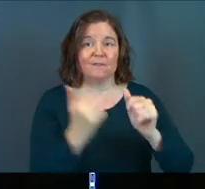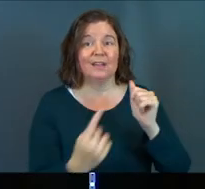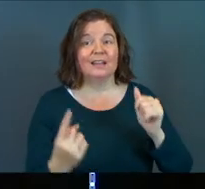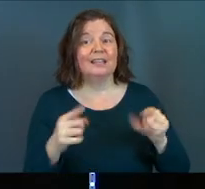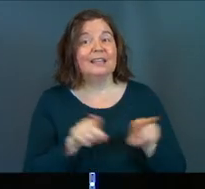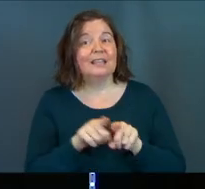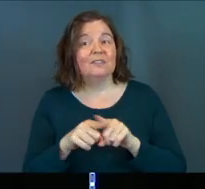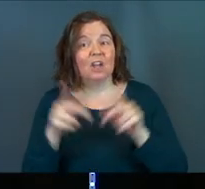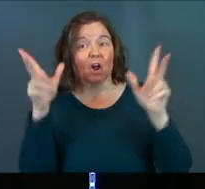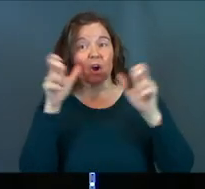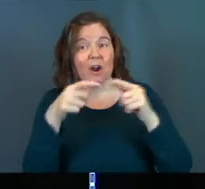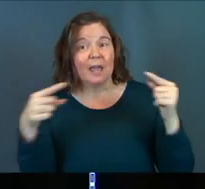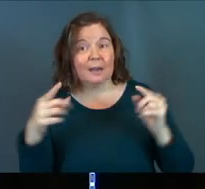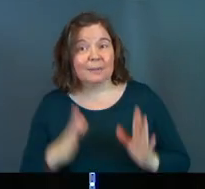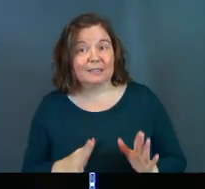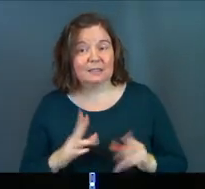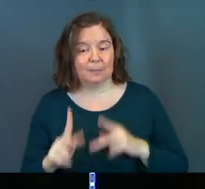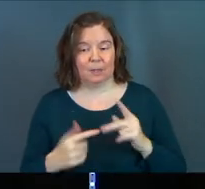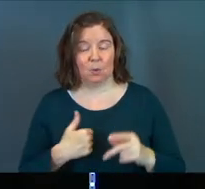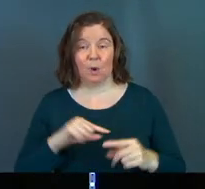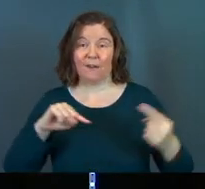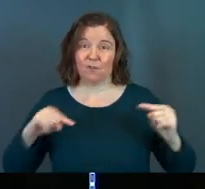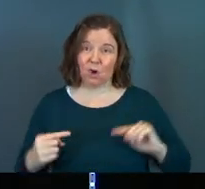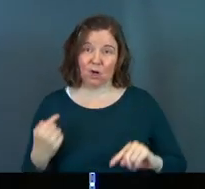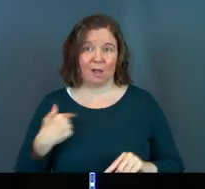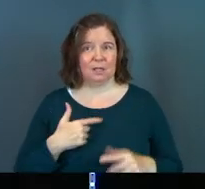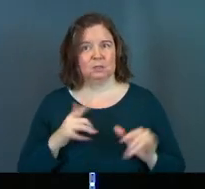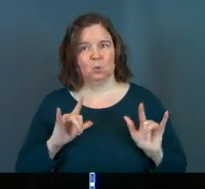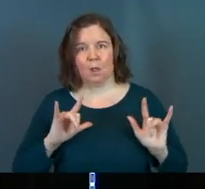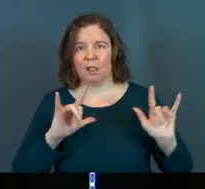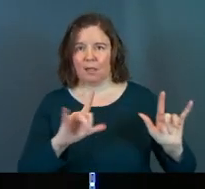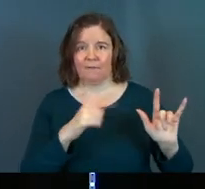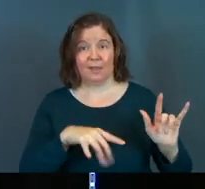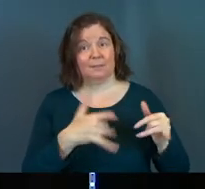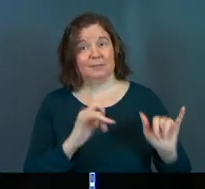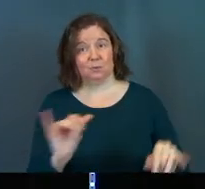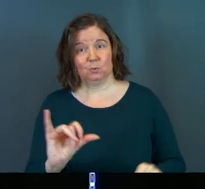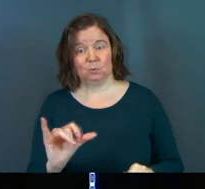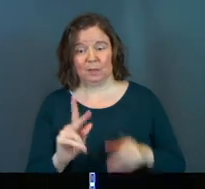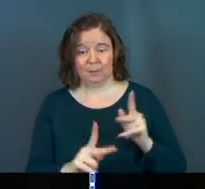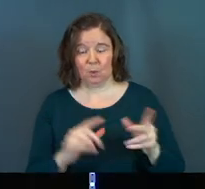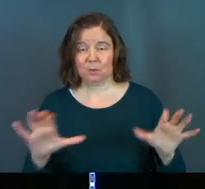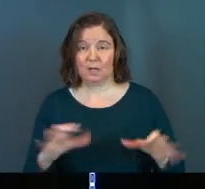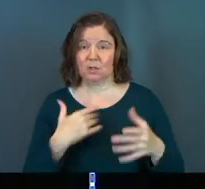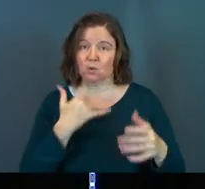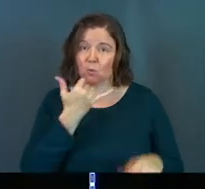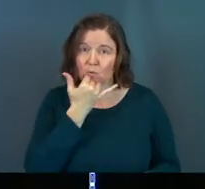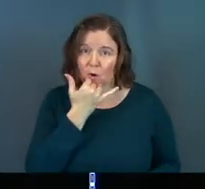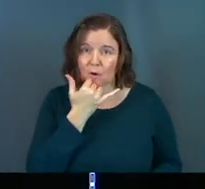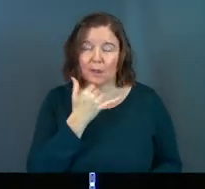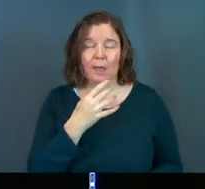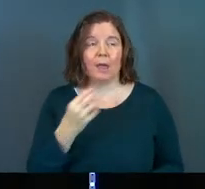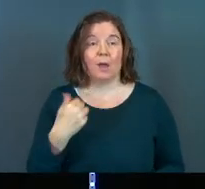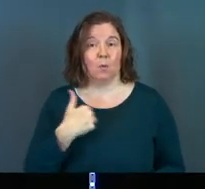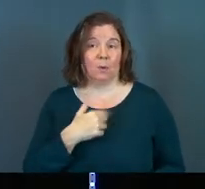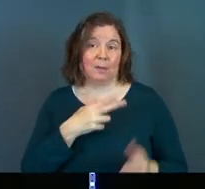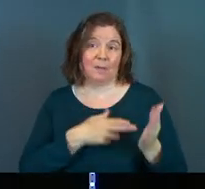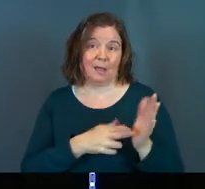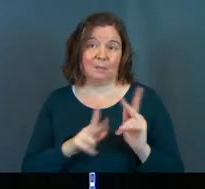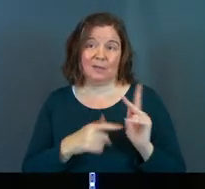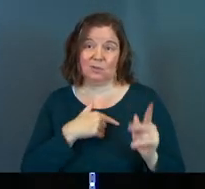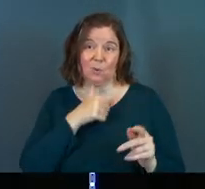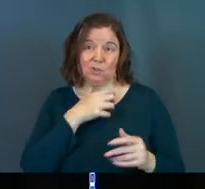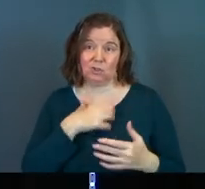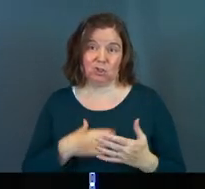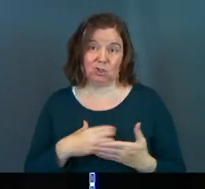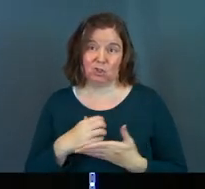our enemies, even the people who have hurt us, the people who have done us so wrong. And if we can be honest, the people